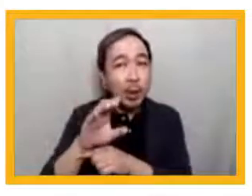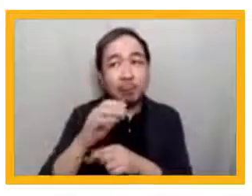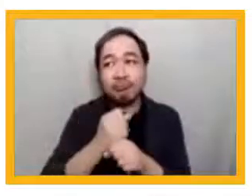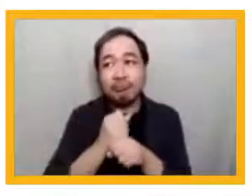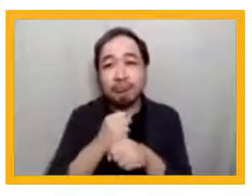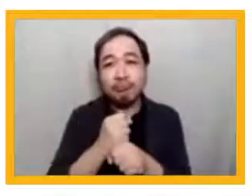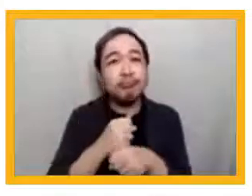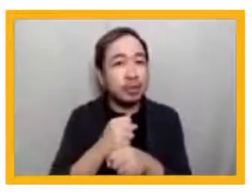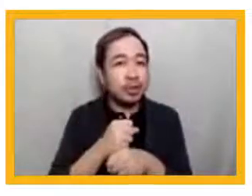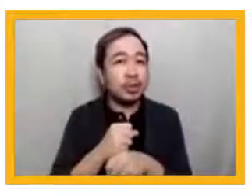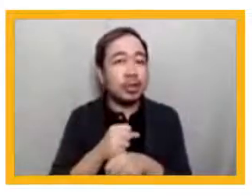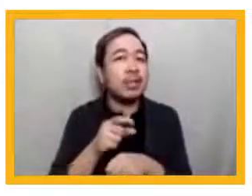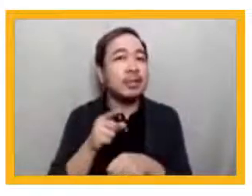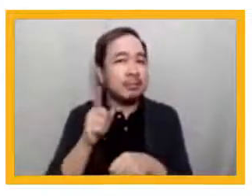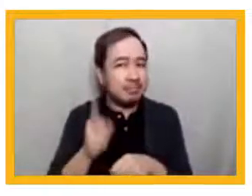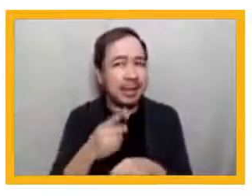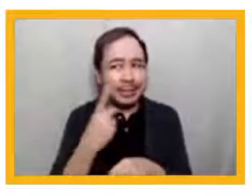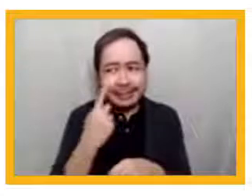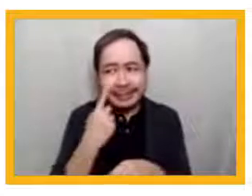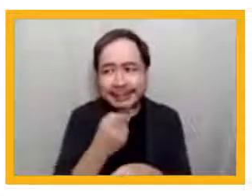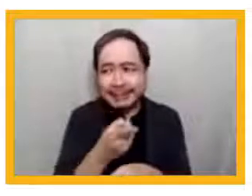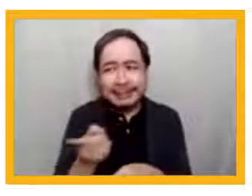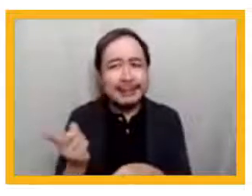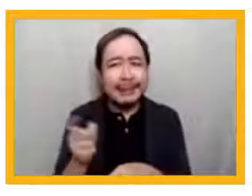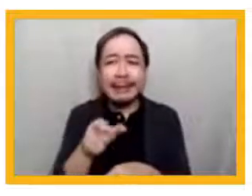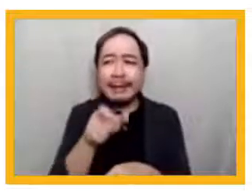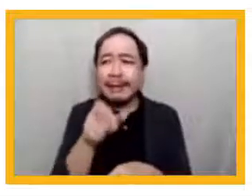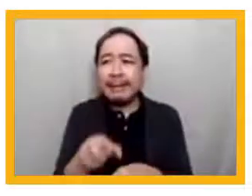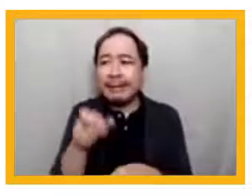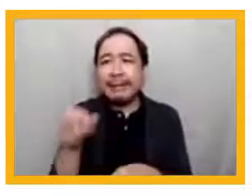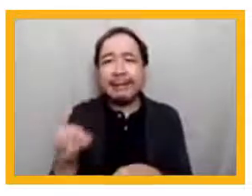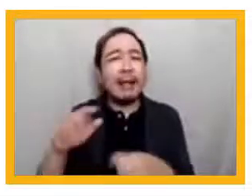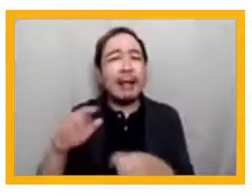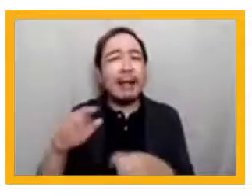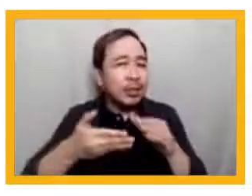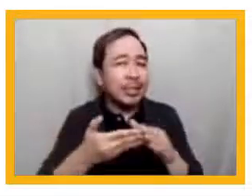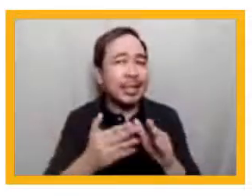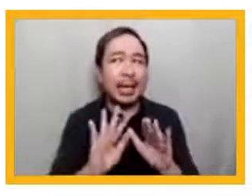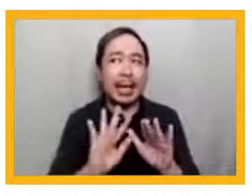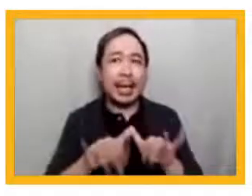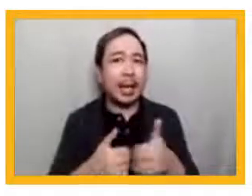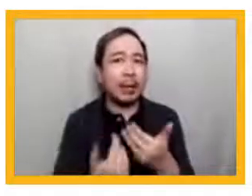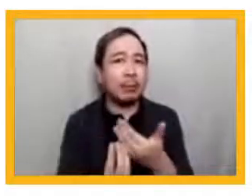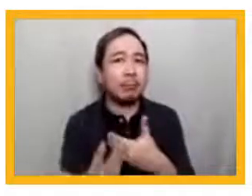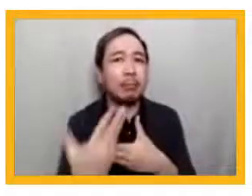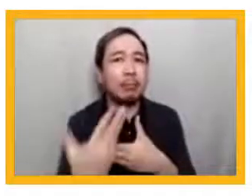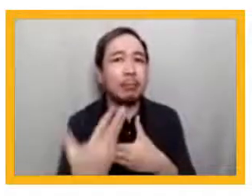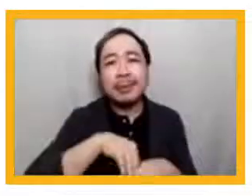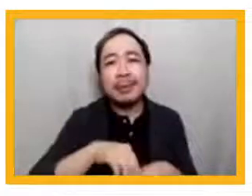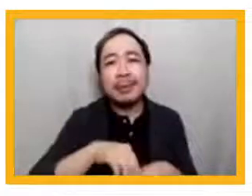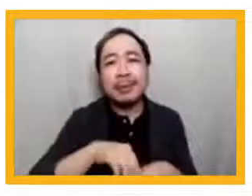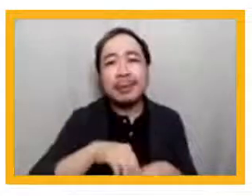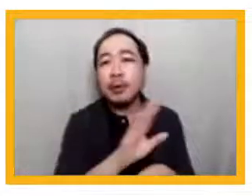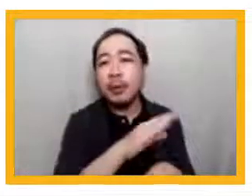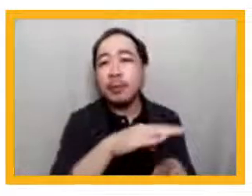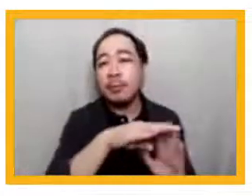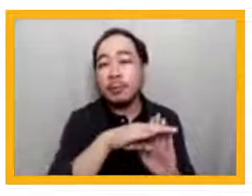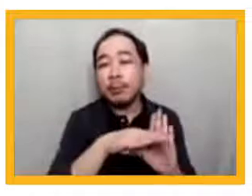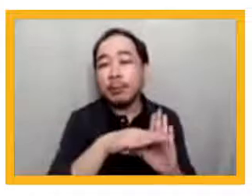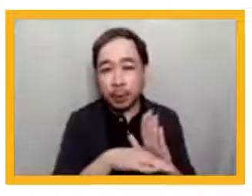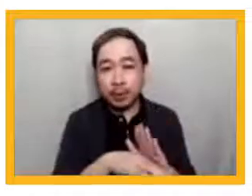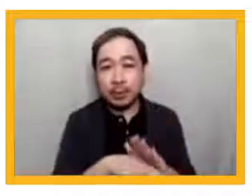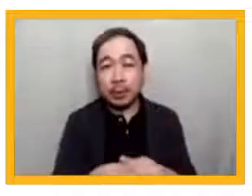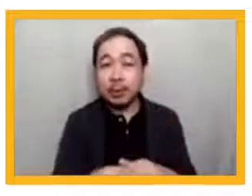to consider the readiness and capacity of individual communities to participate in your program and where needed to provide appropriate